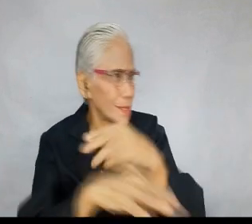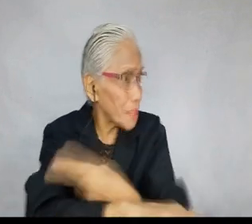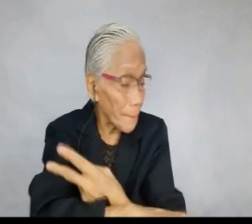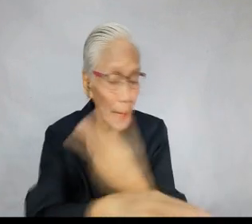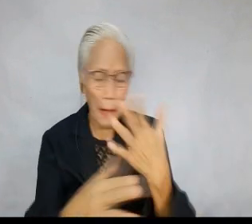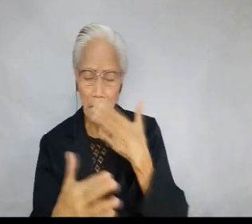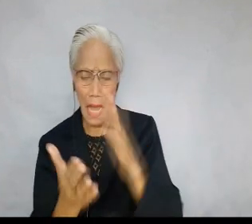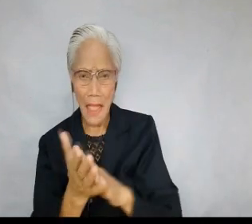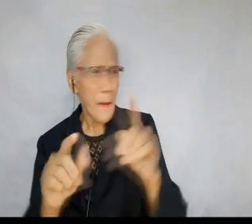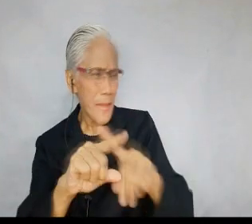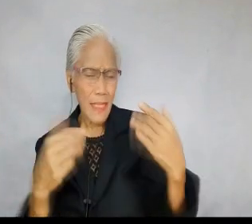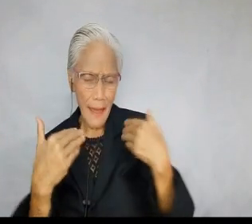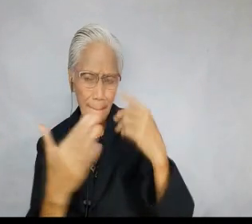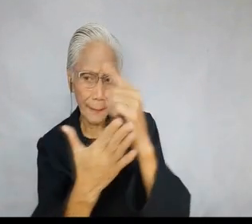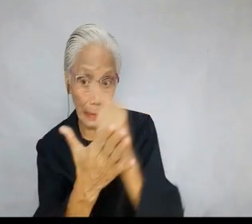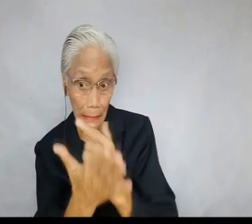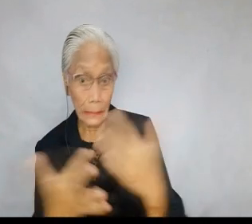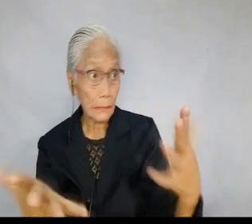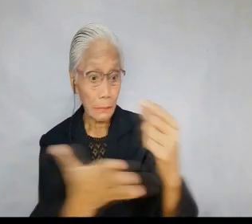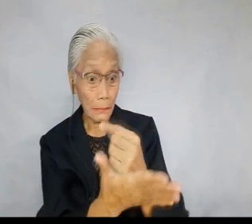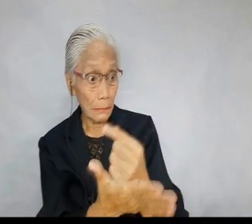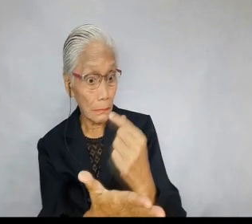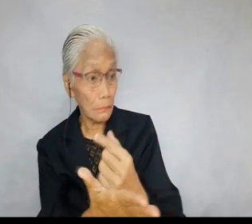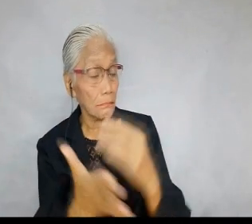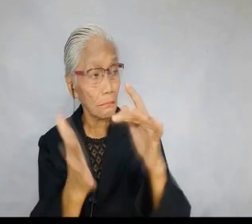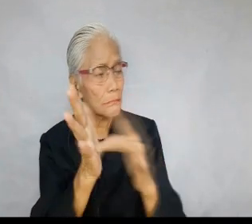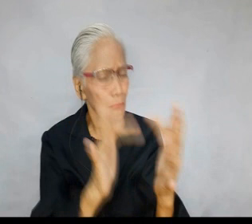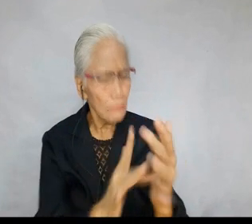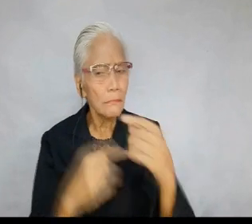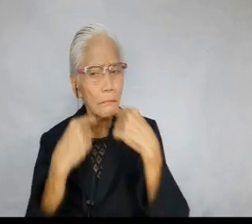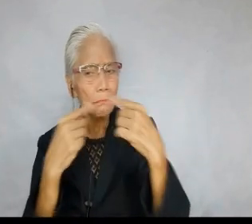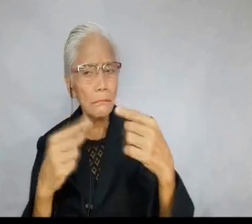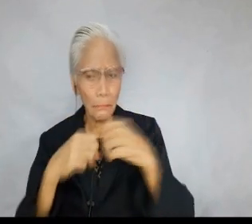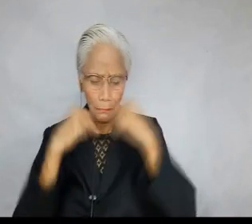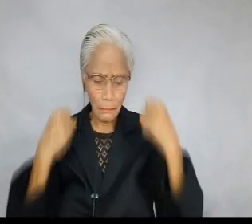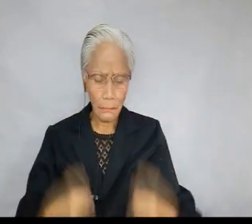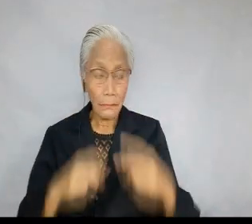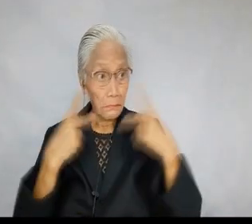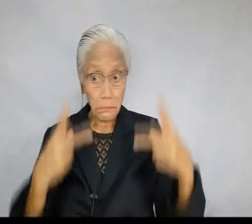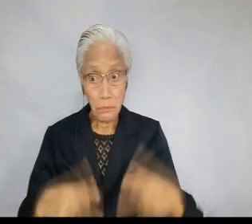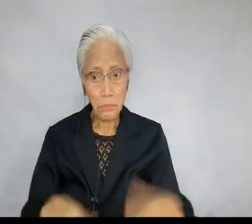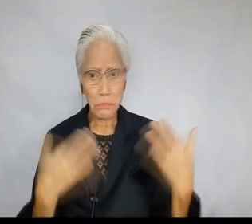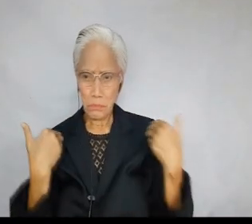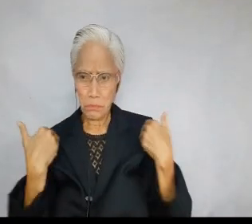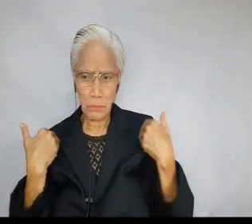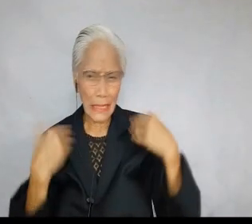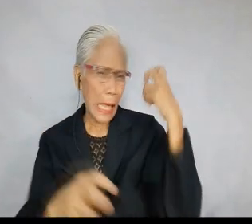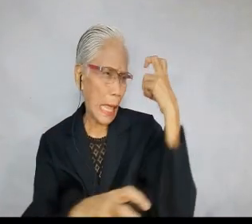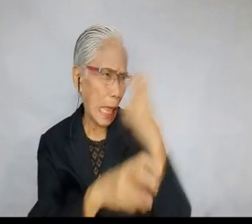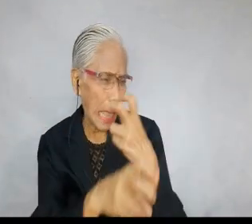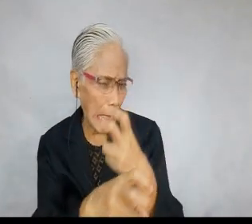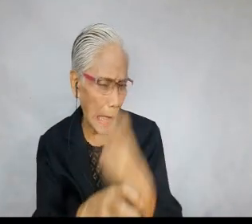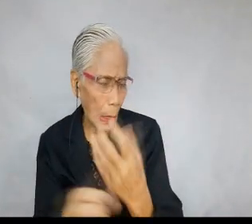are bad. But there's a lesson here. In today's Gospel story, Jesus tells us that the scribes and Pharisees,